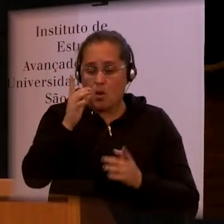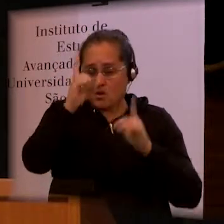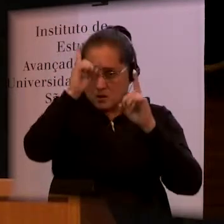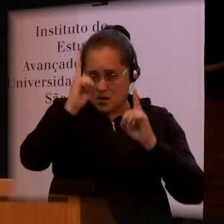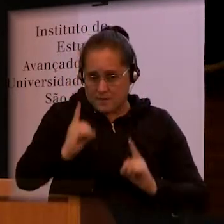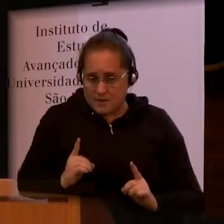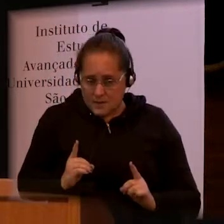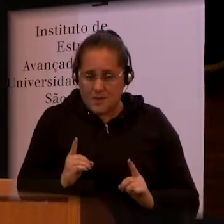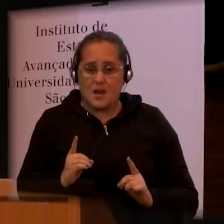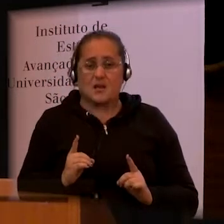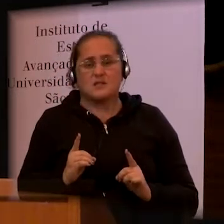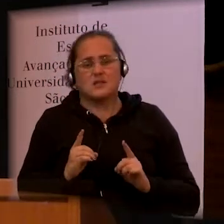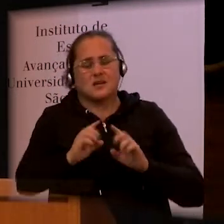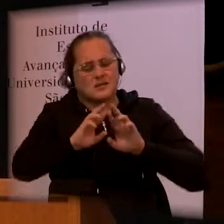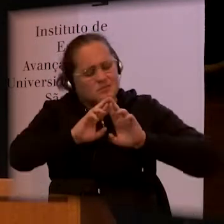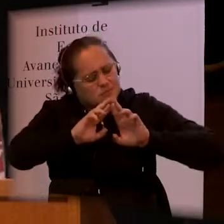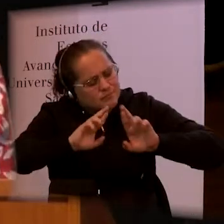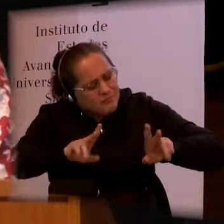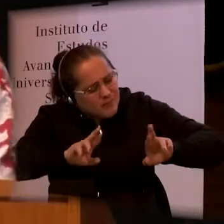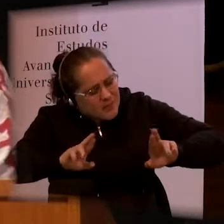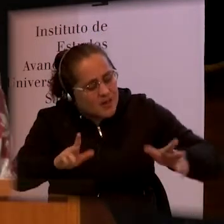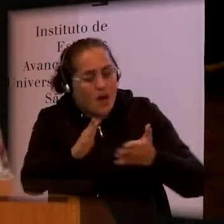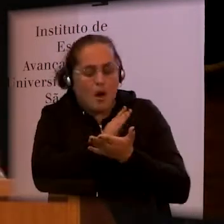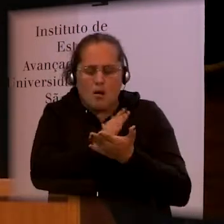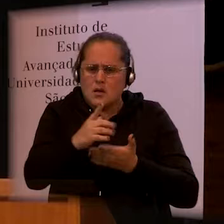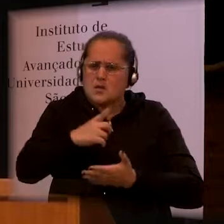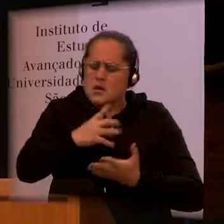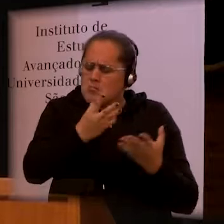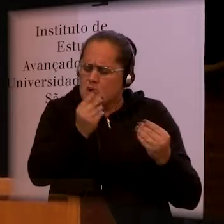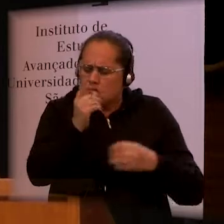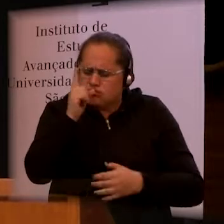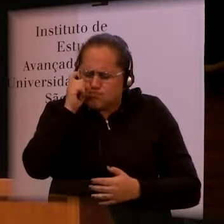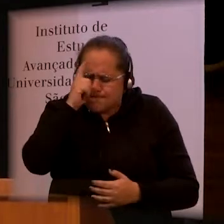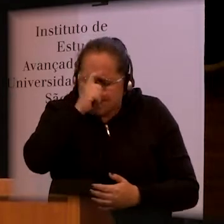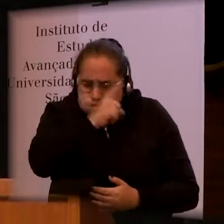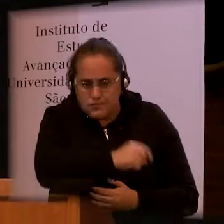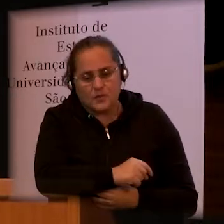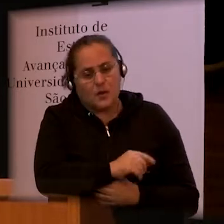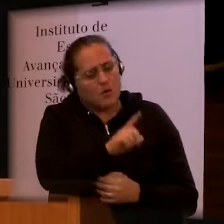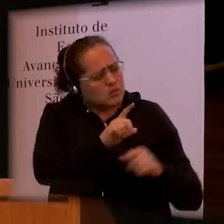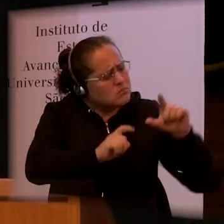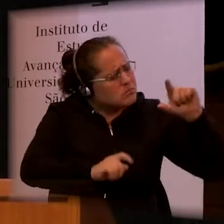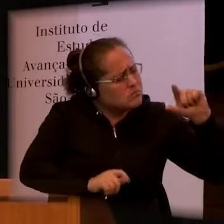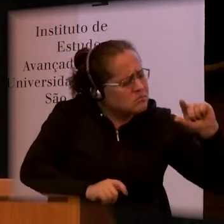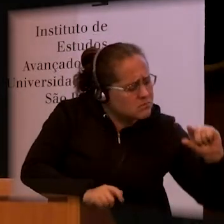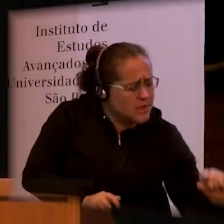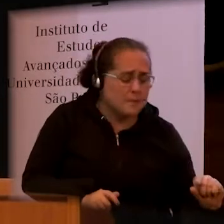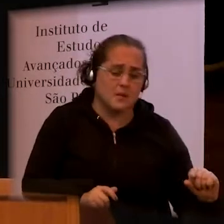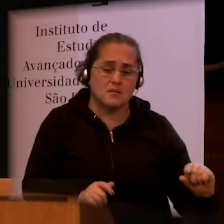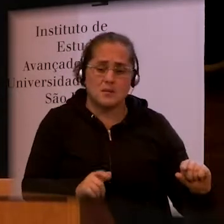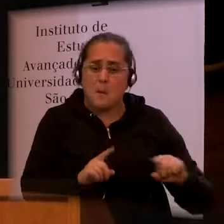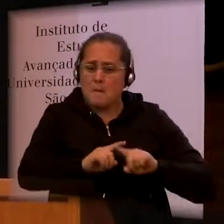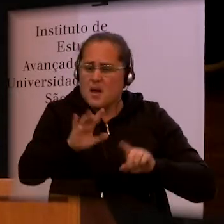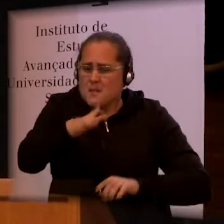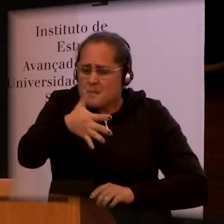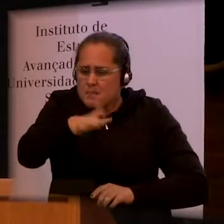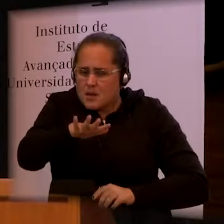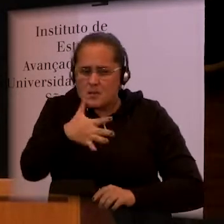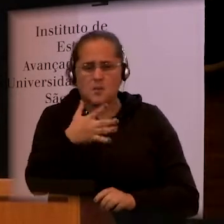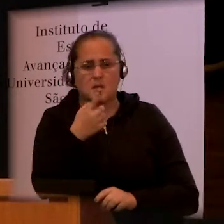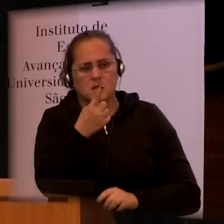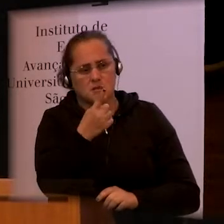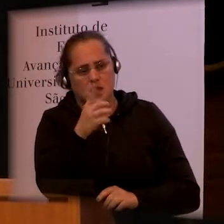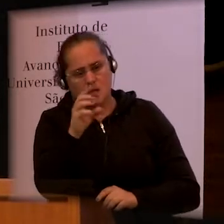difficulties and some people will not have so many difficulties. But it's estimated that about 110 to 190 million